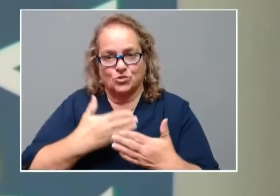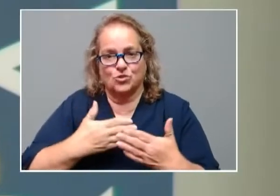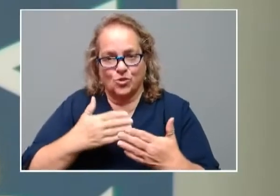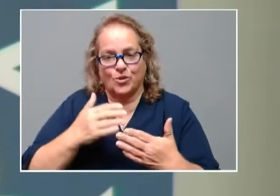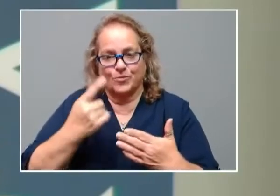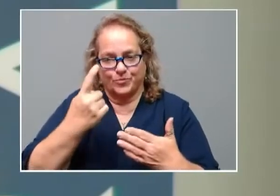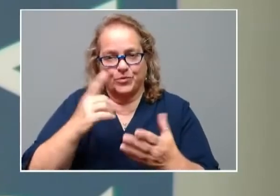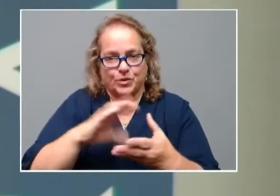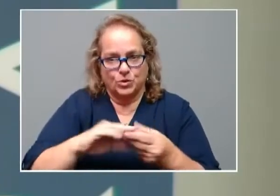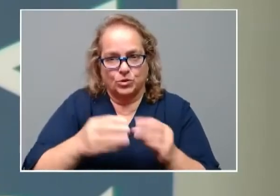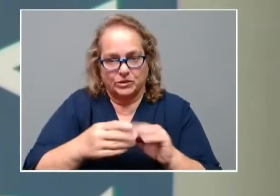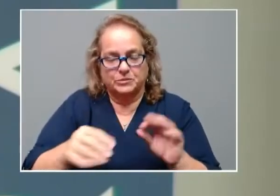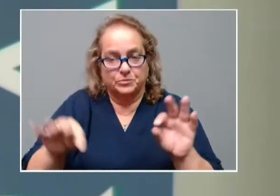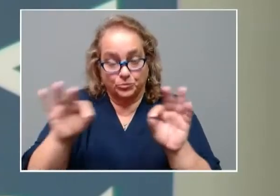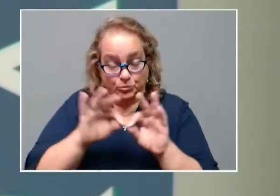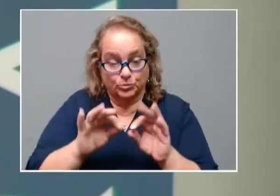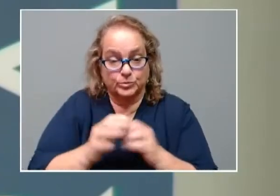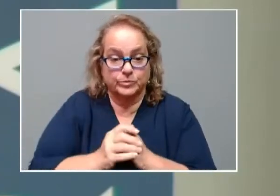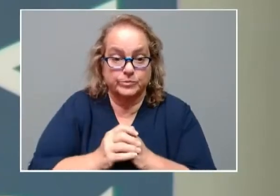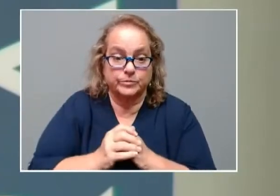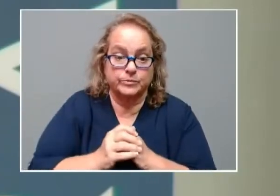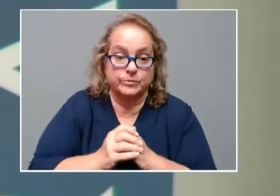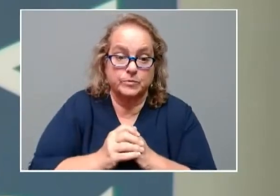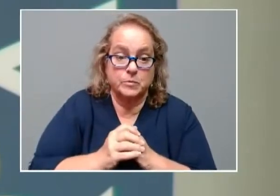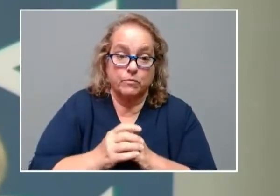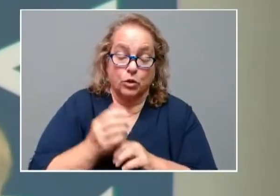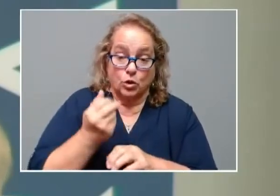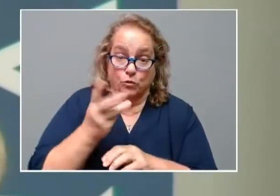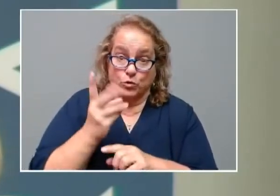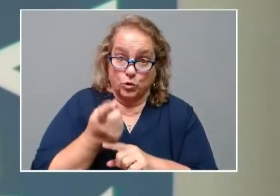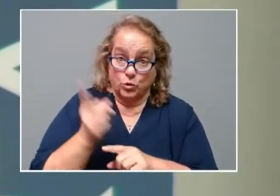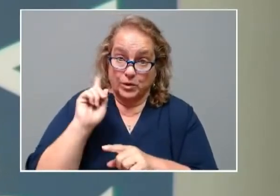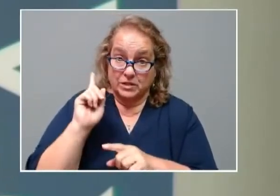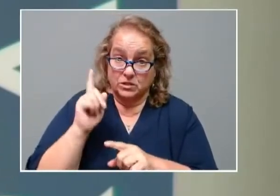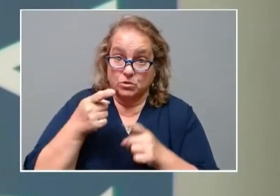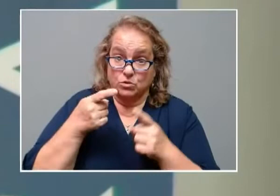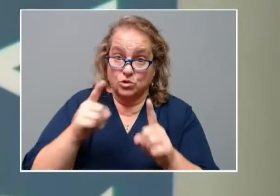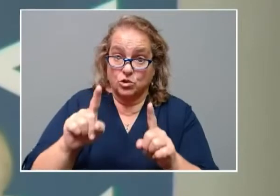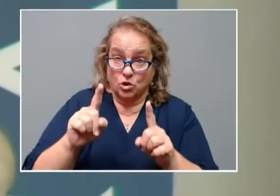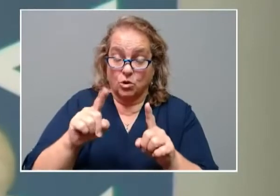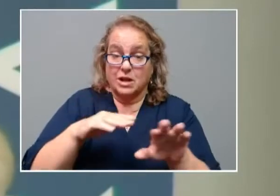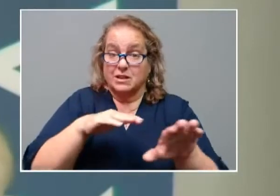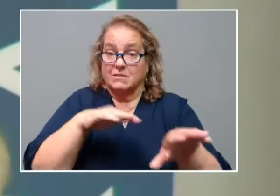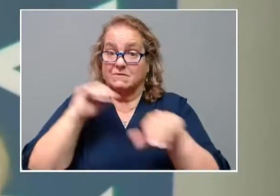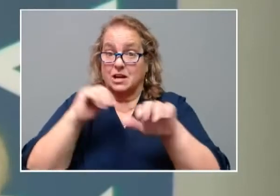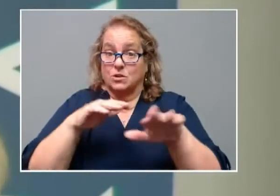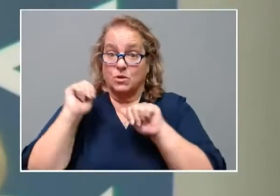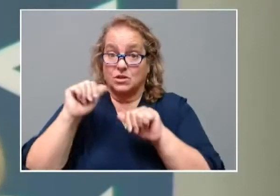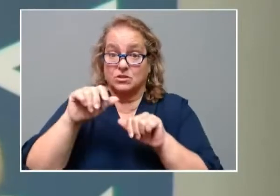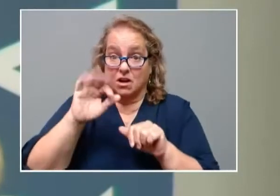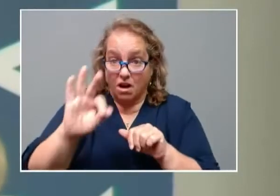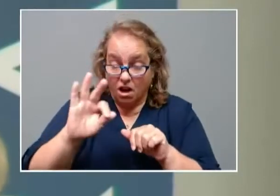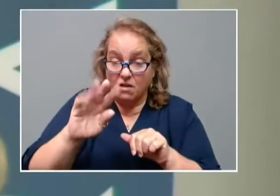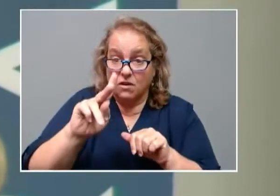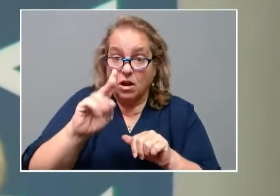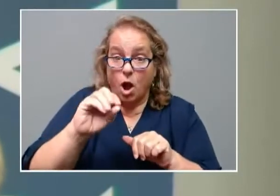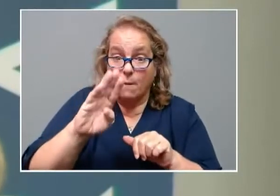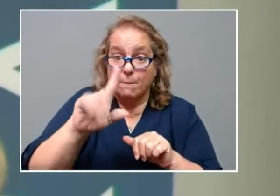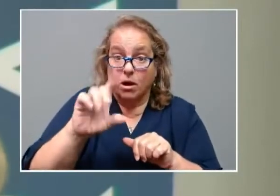important anecdote. A few weeks ago, during the evacuation of the Kabul airport in Afghanistan,